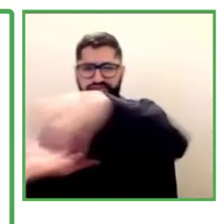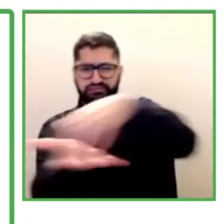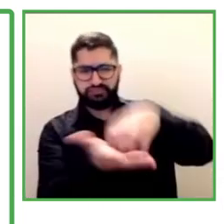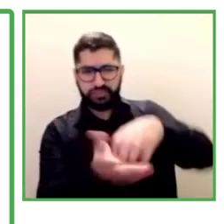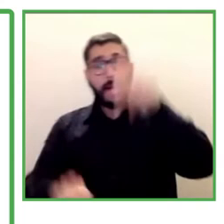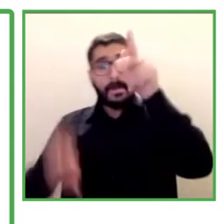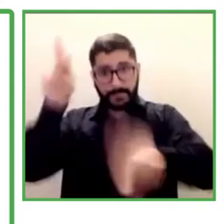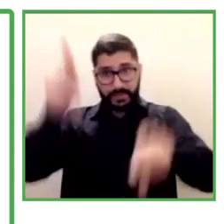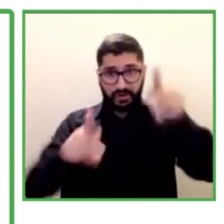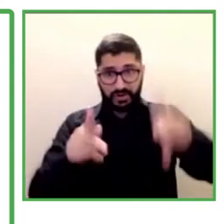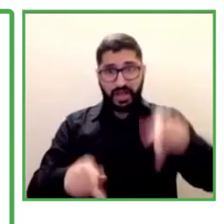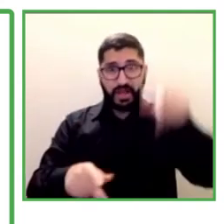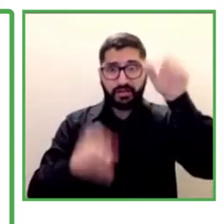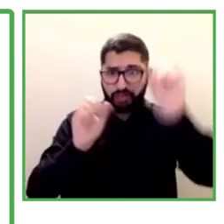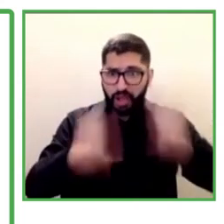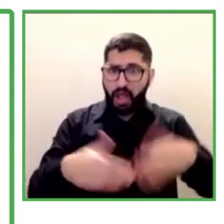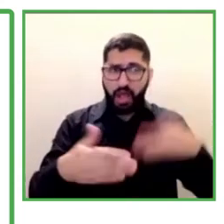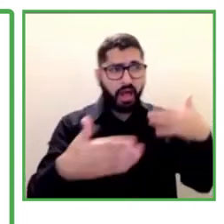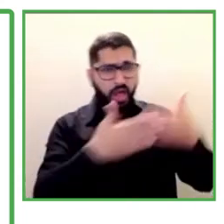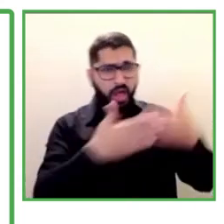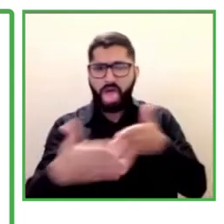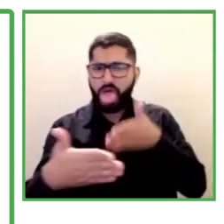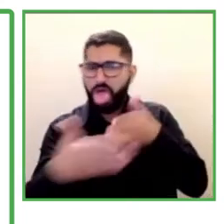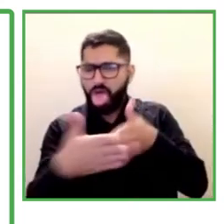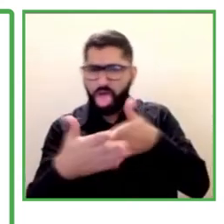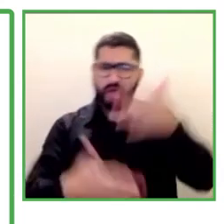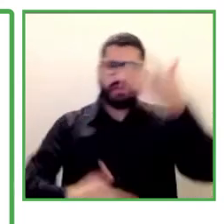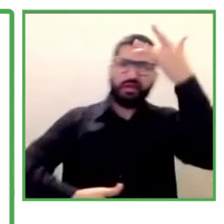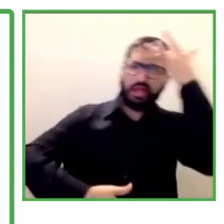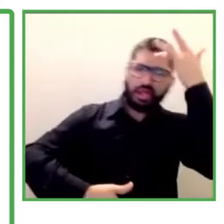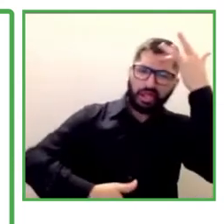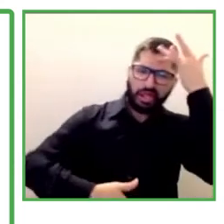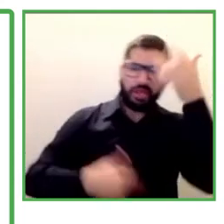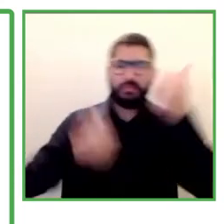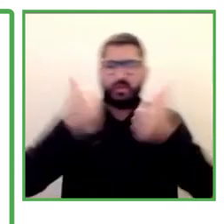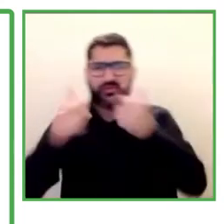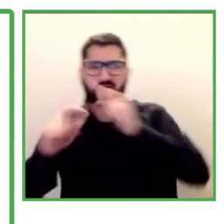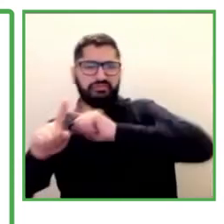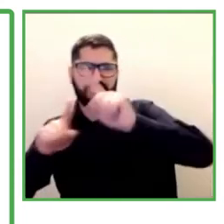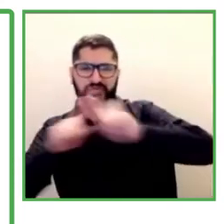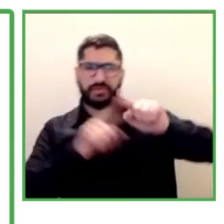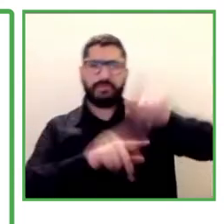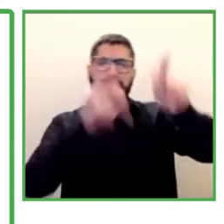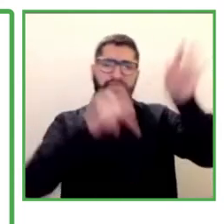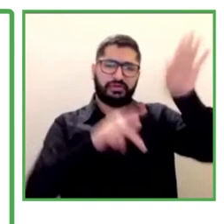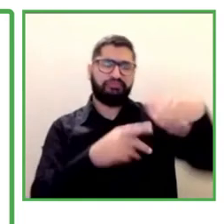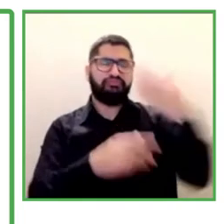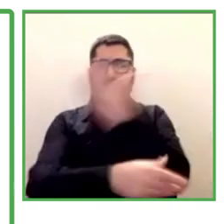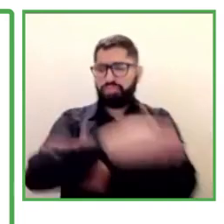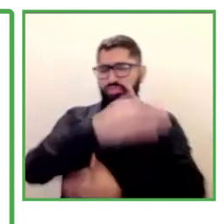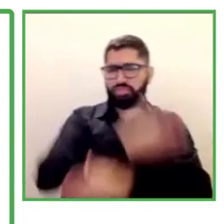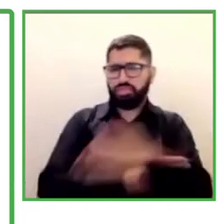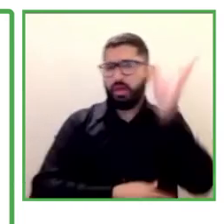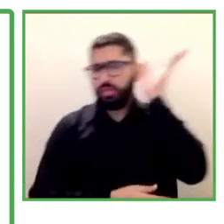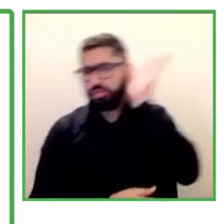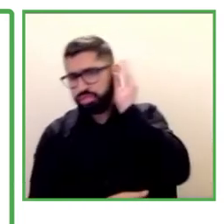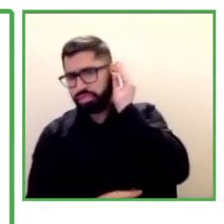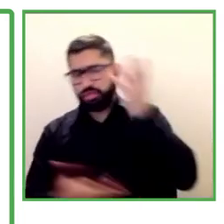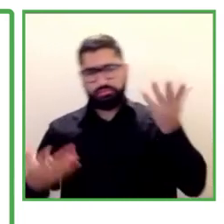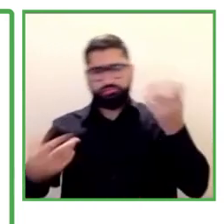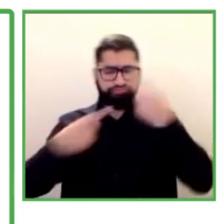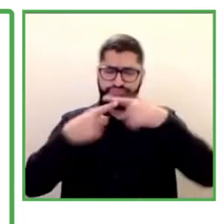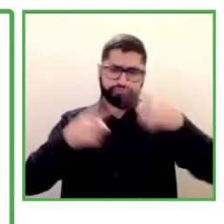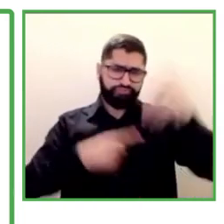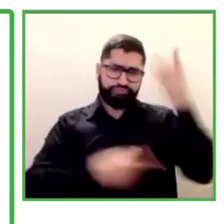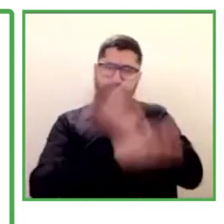suffered a disease or a work related accident and they are disabled because of that. So I would say